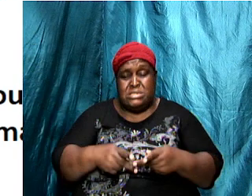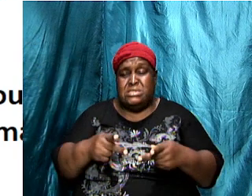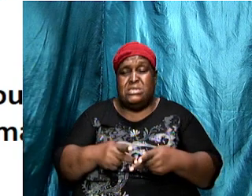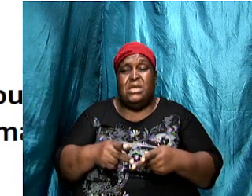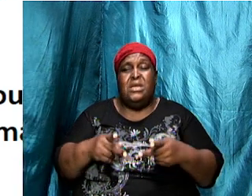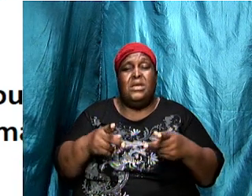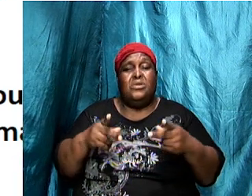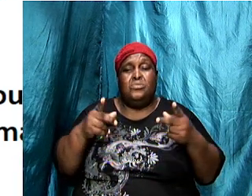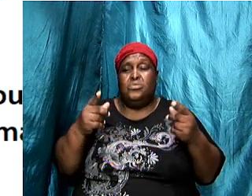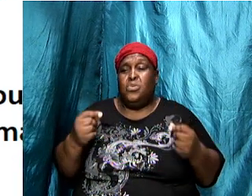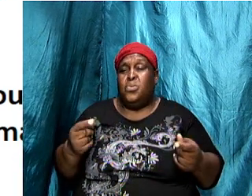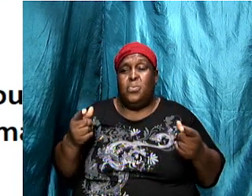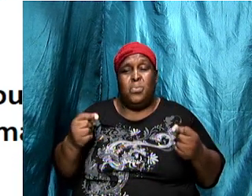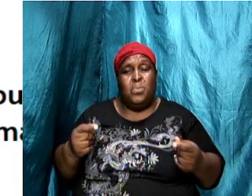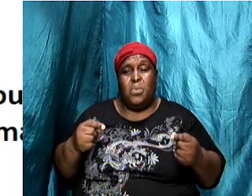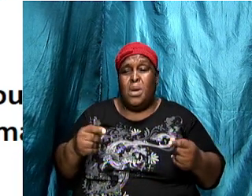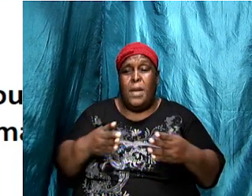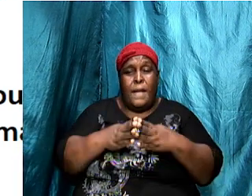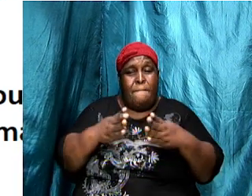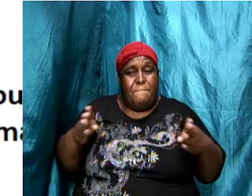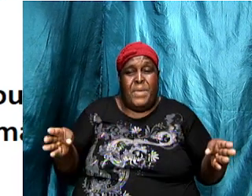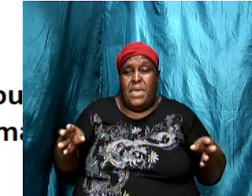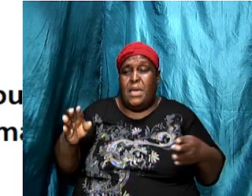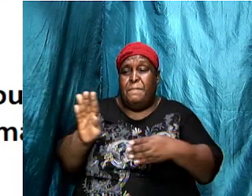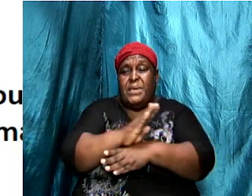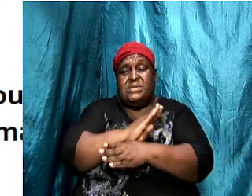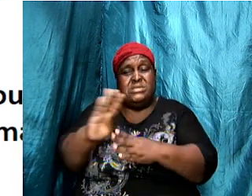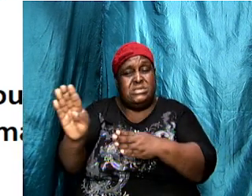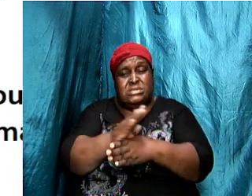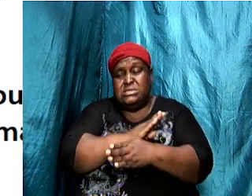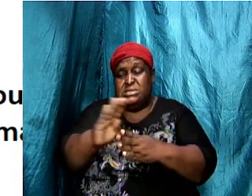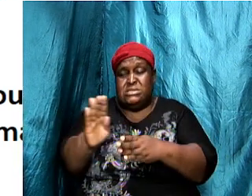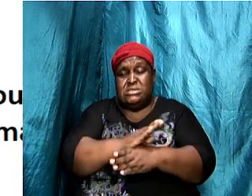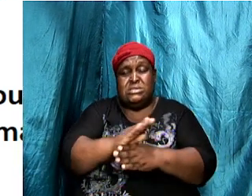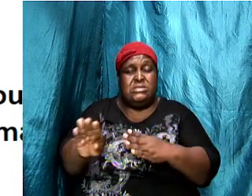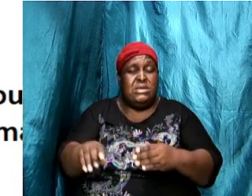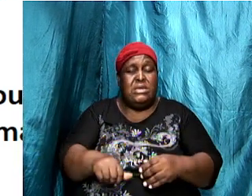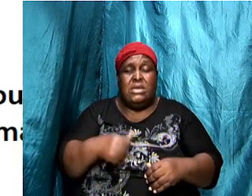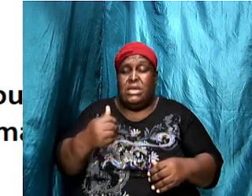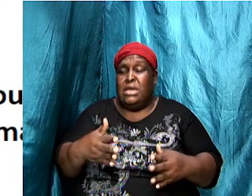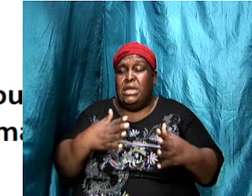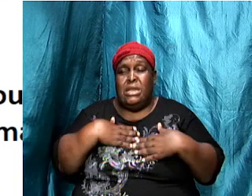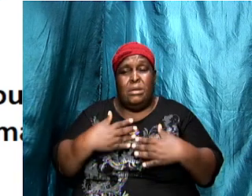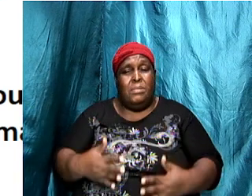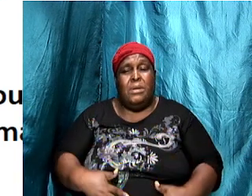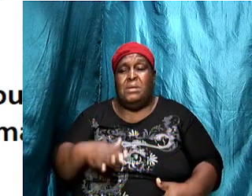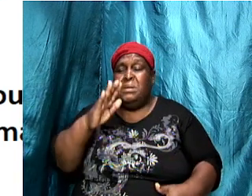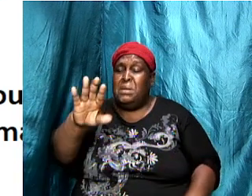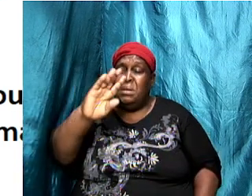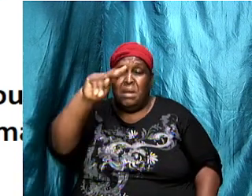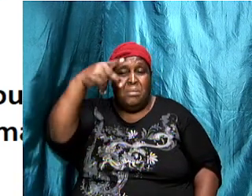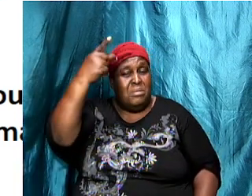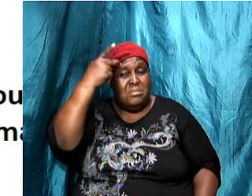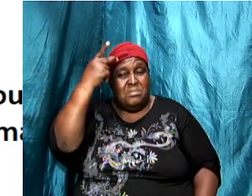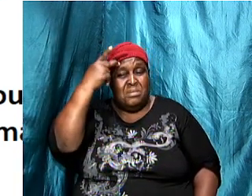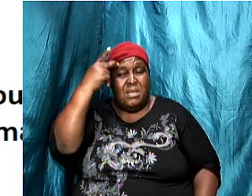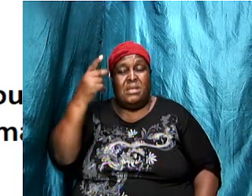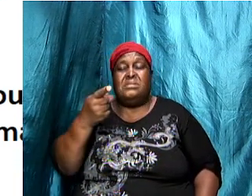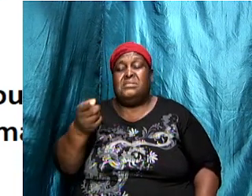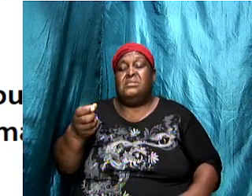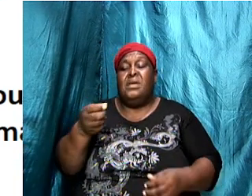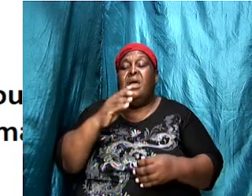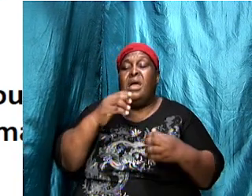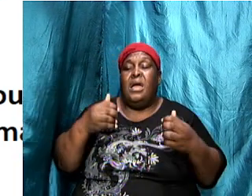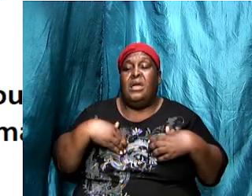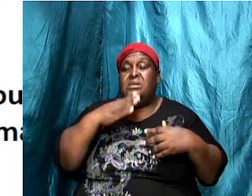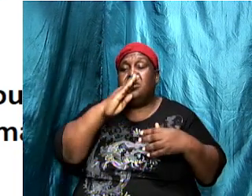and so if you are going to be anybody of sorts anybody of influence your political ties had to be strong and then